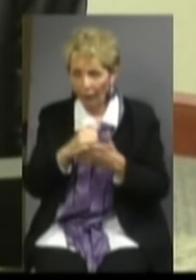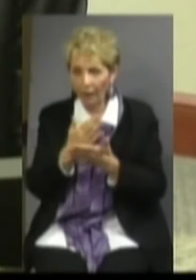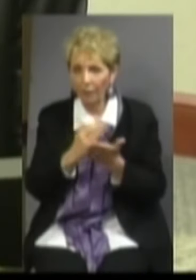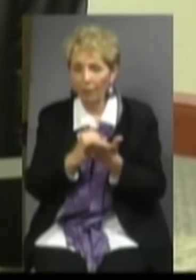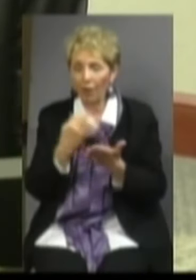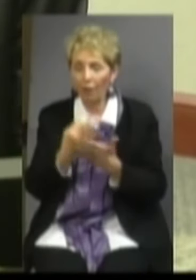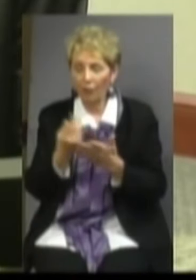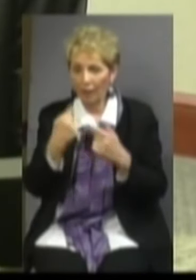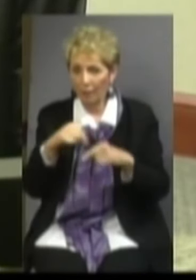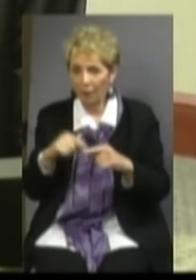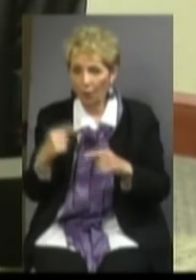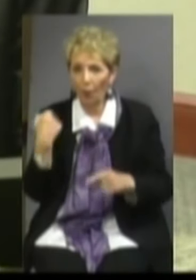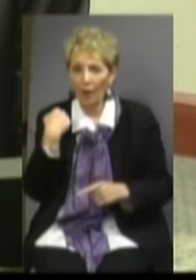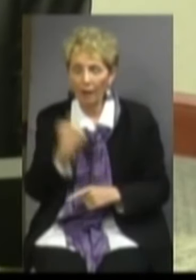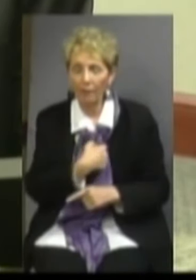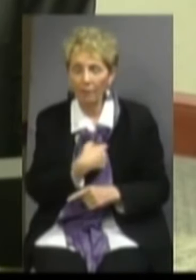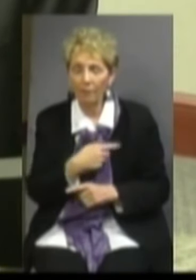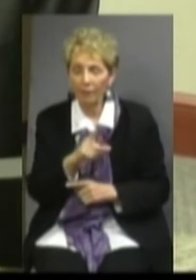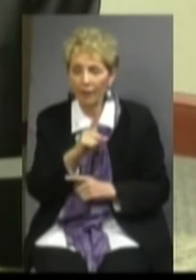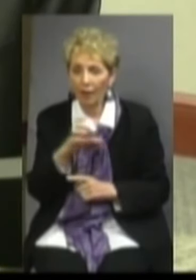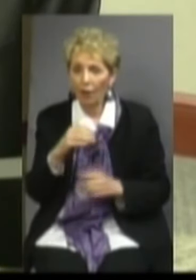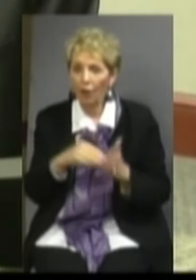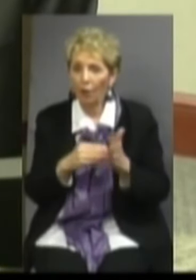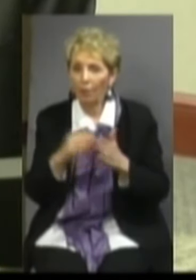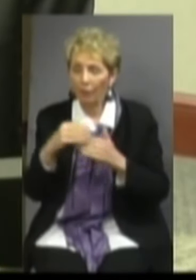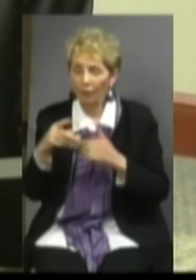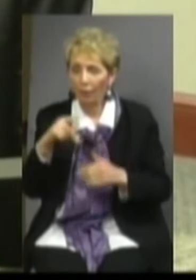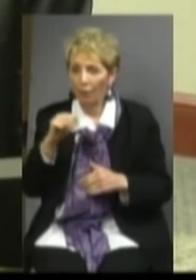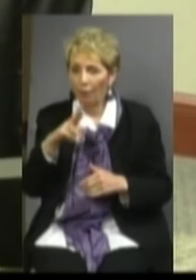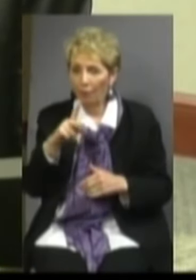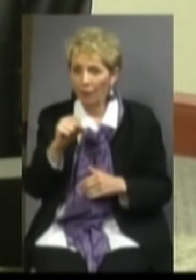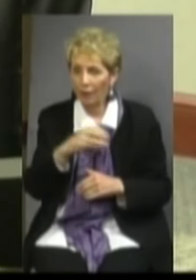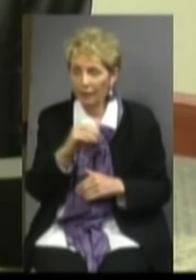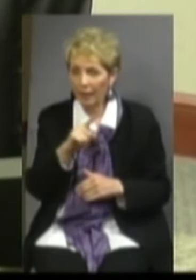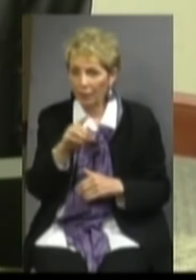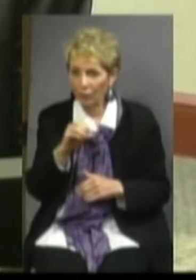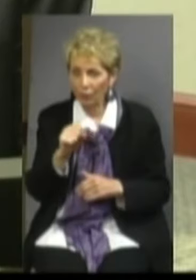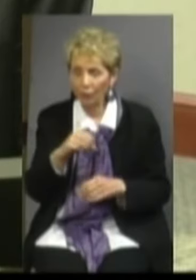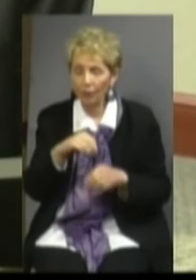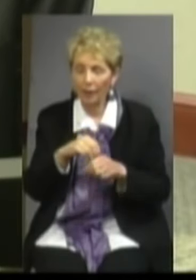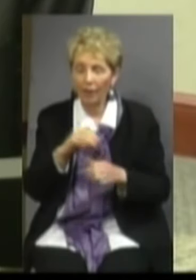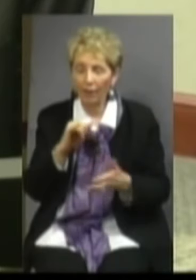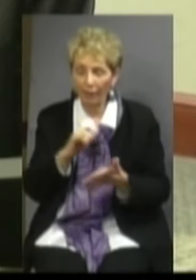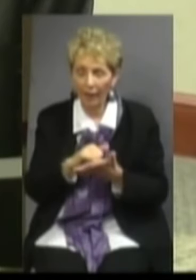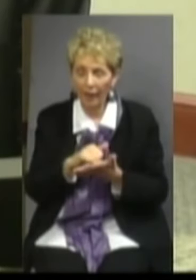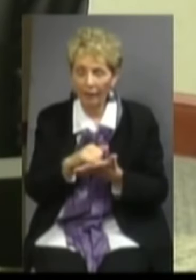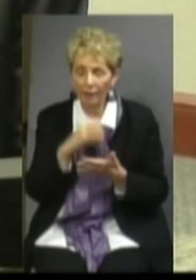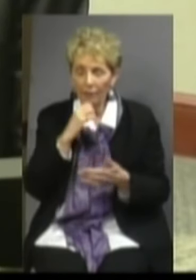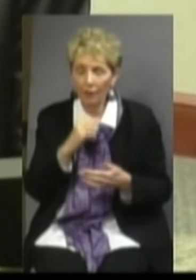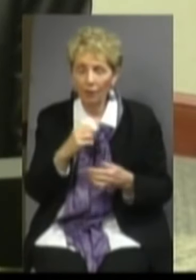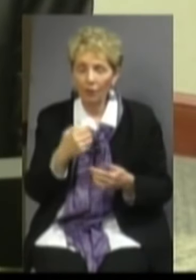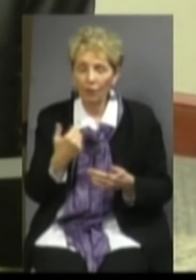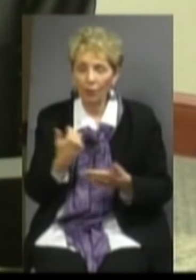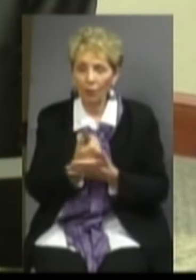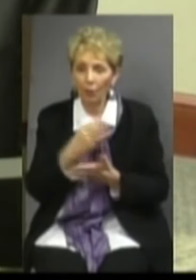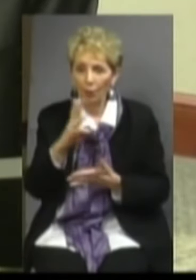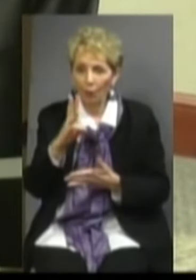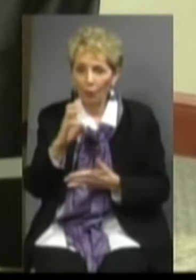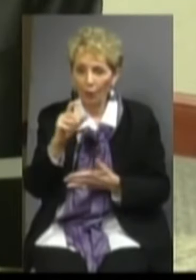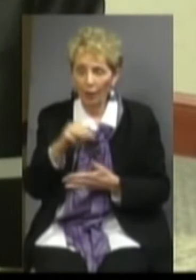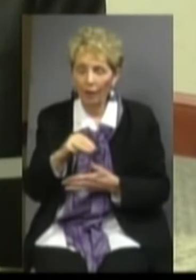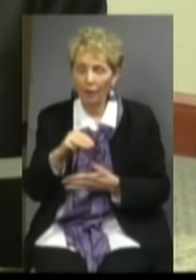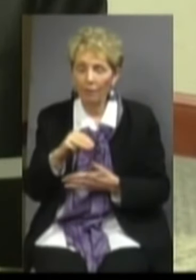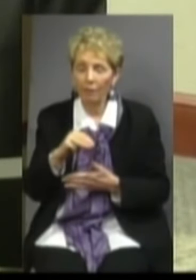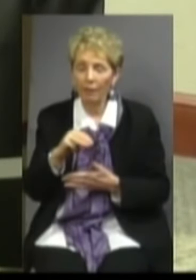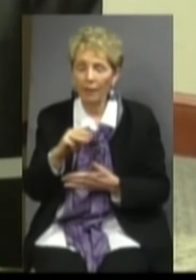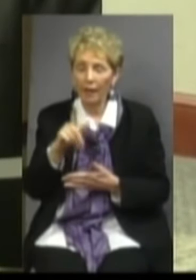funds will come to us. And then there's $100 million for parks and zoos, and included in that amount will be a new welcome center for Lake James Park